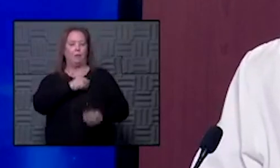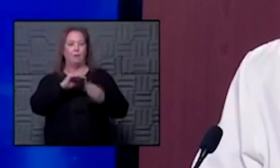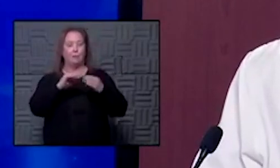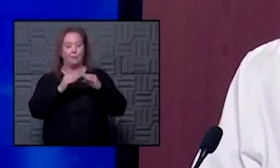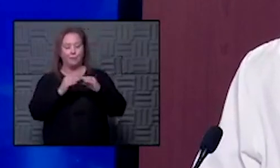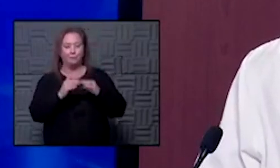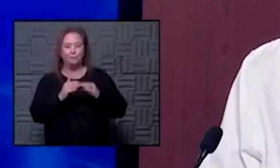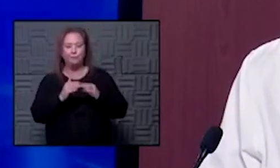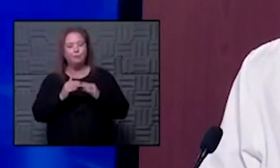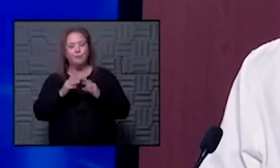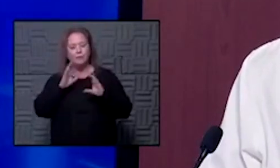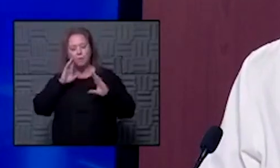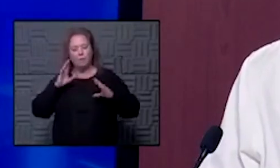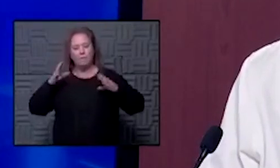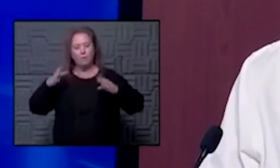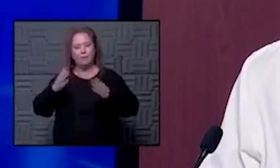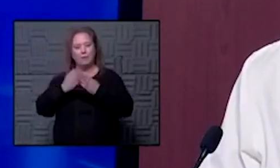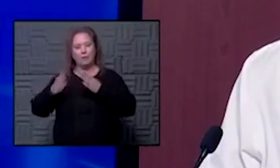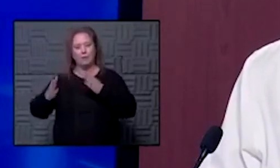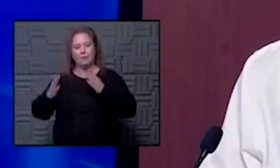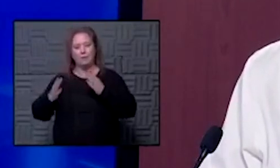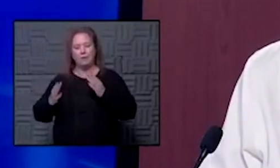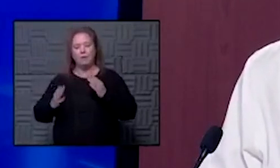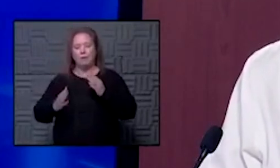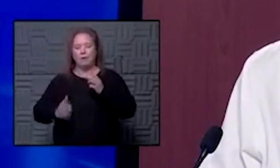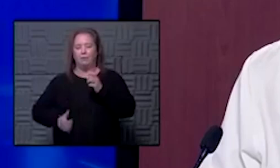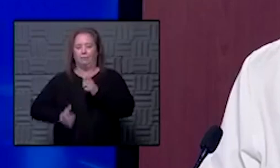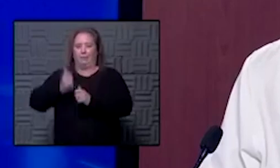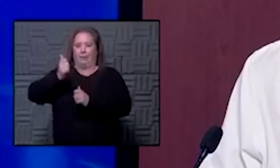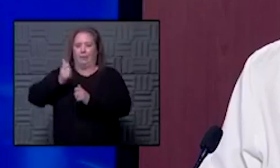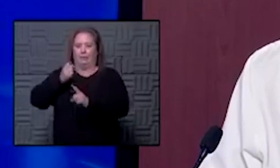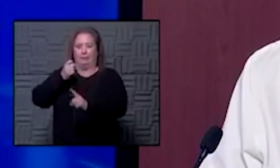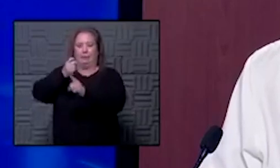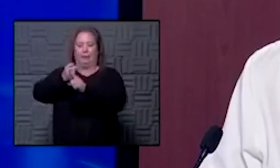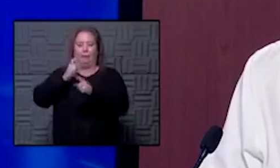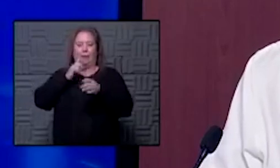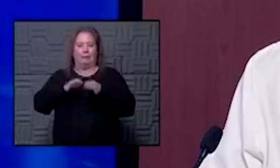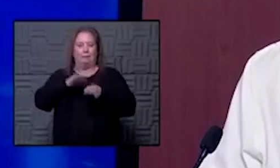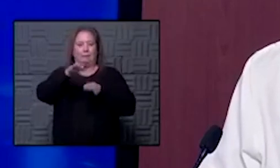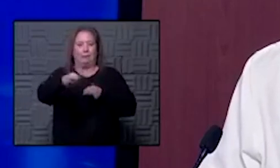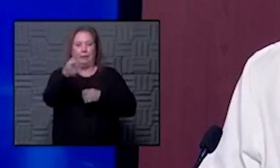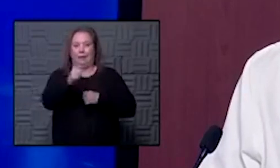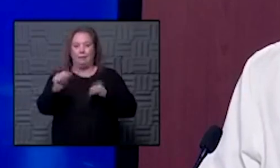to the things that would have a much greater impact on patients and their outcomes if we had to delay any more